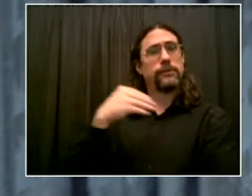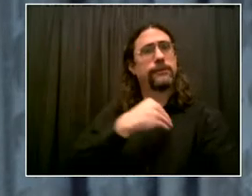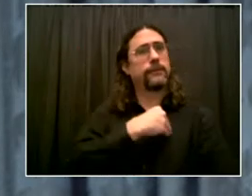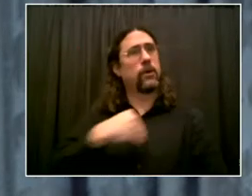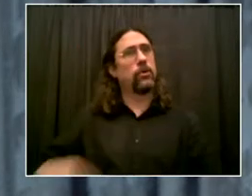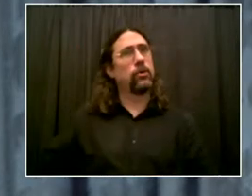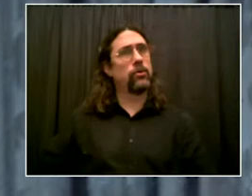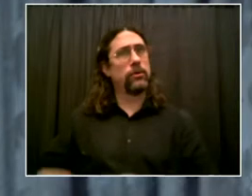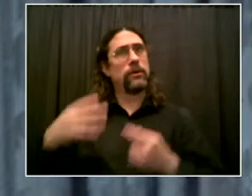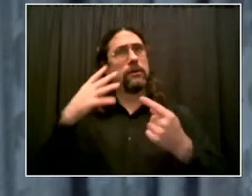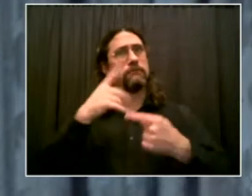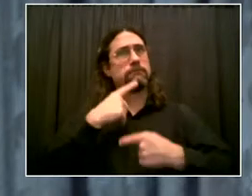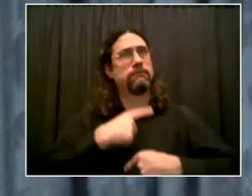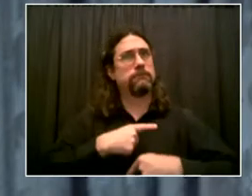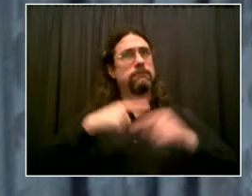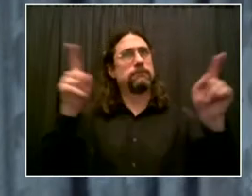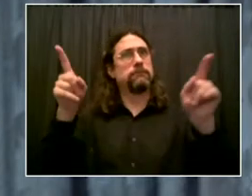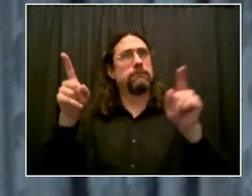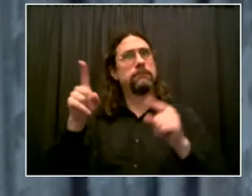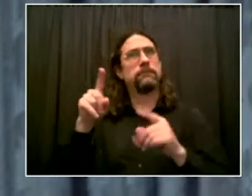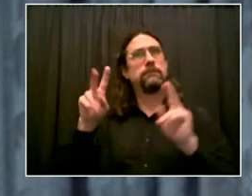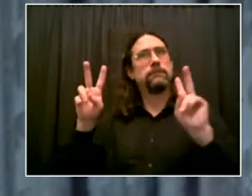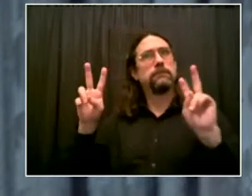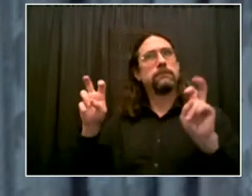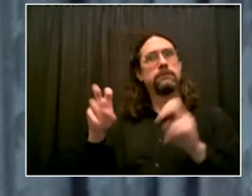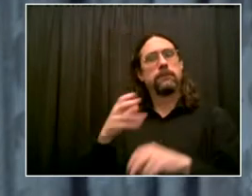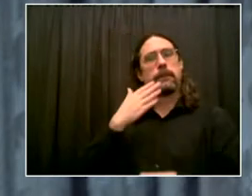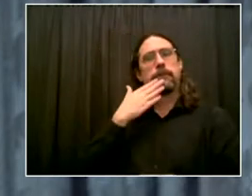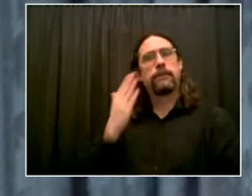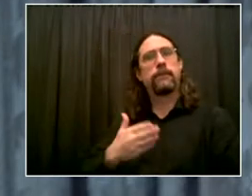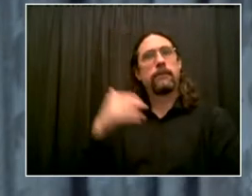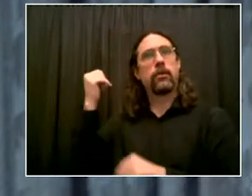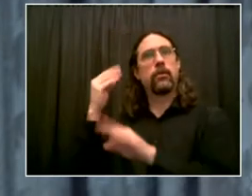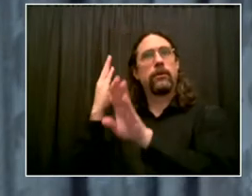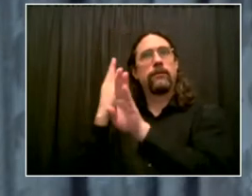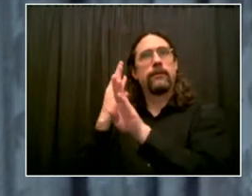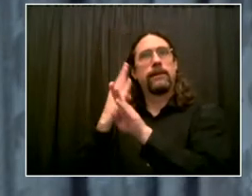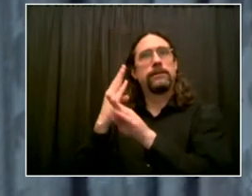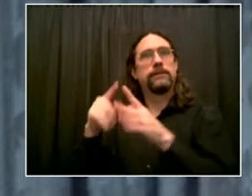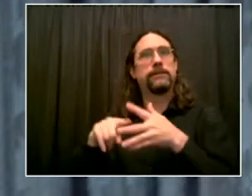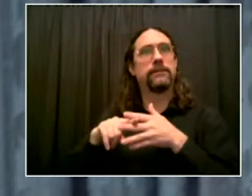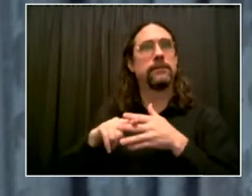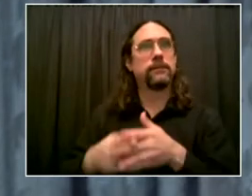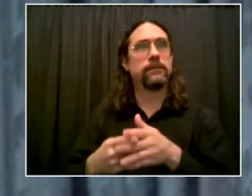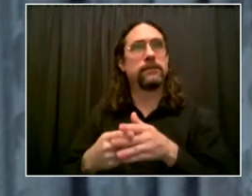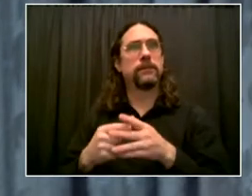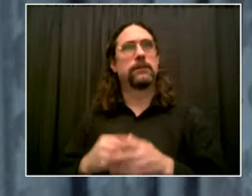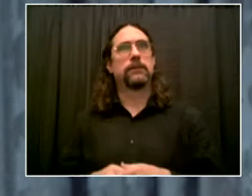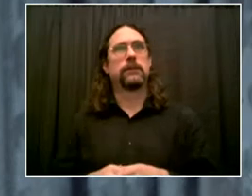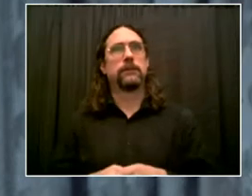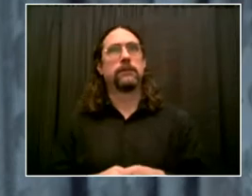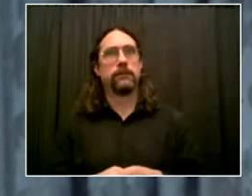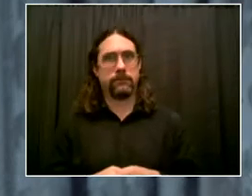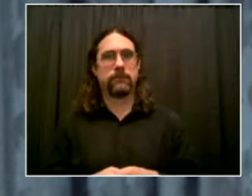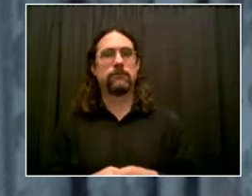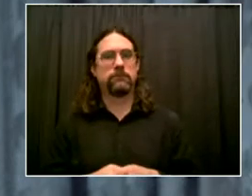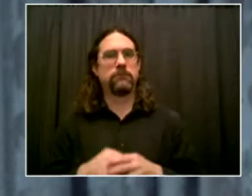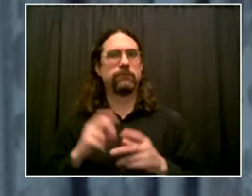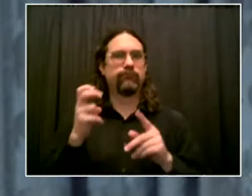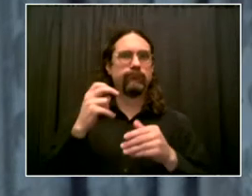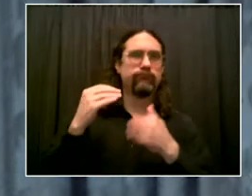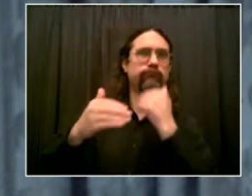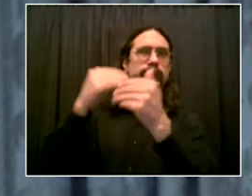recovery. And as the mayor said, we are now setting a new record this year. We are building or